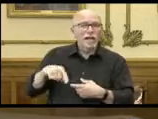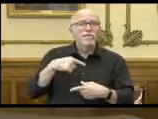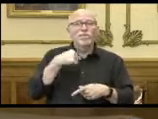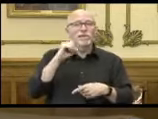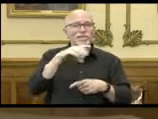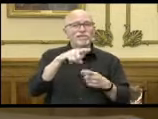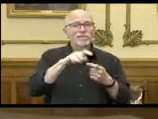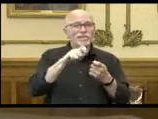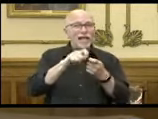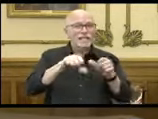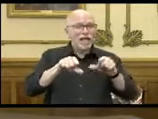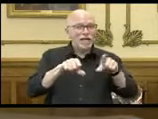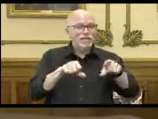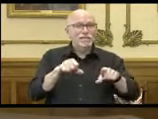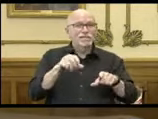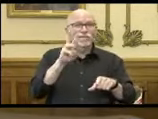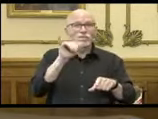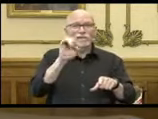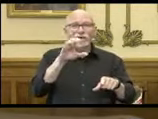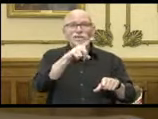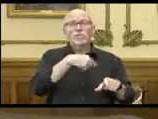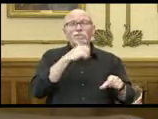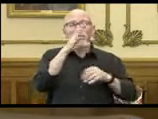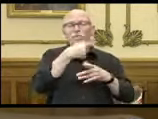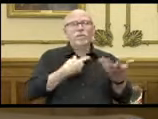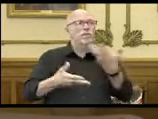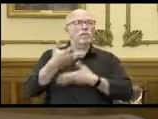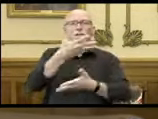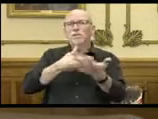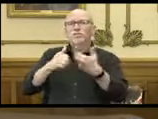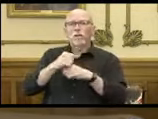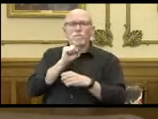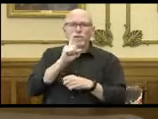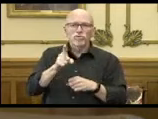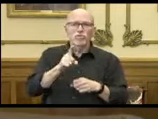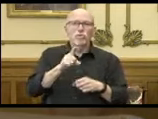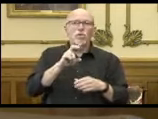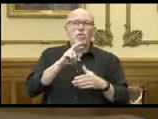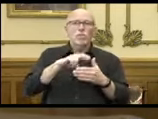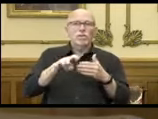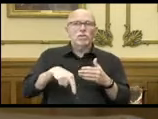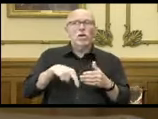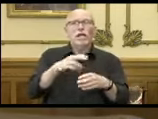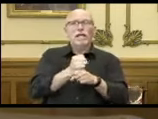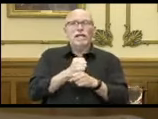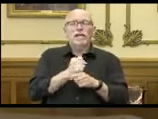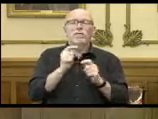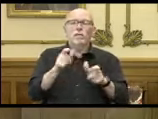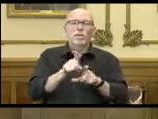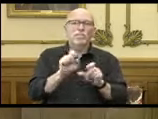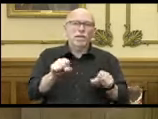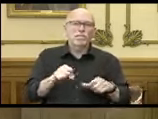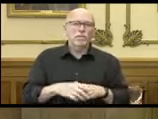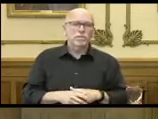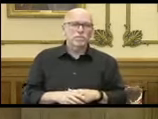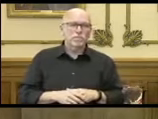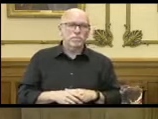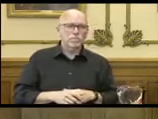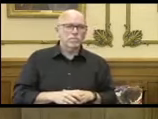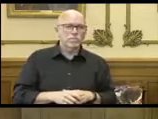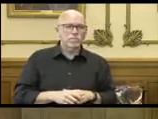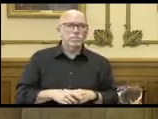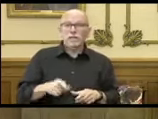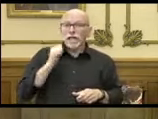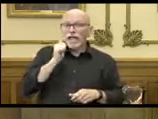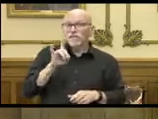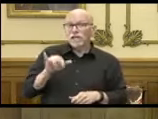ExactScience? We are juggling this every single day to try to make sure that that turnaround time is as low as possible. Every day